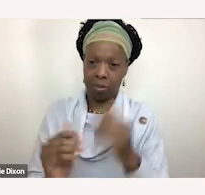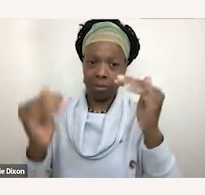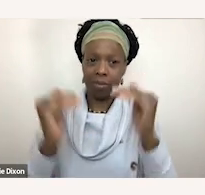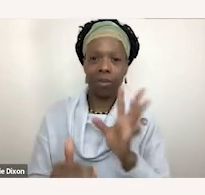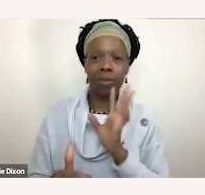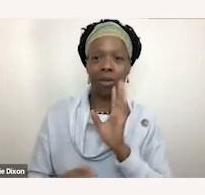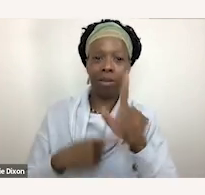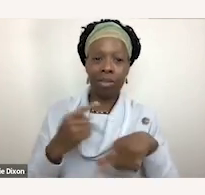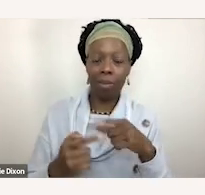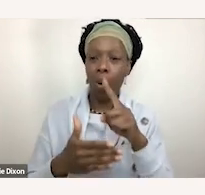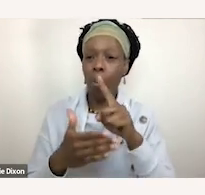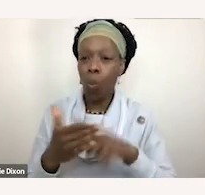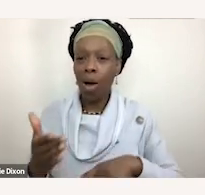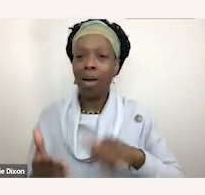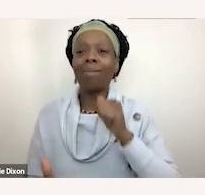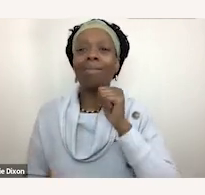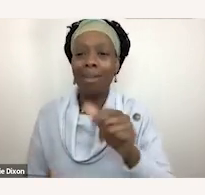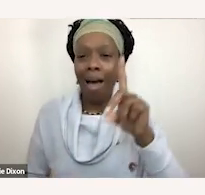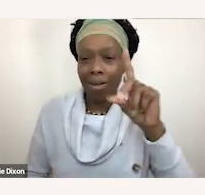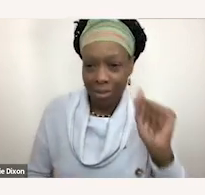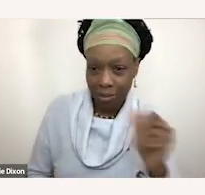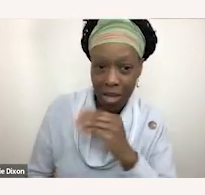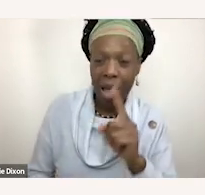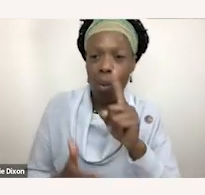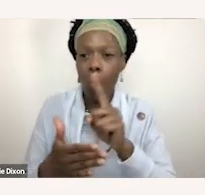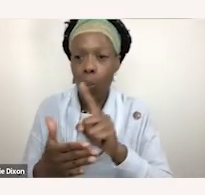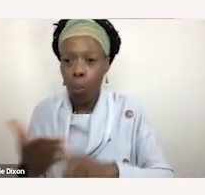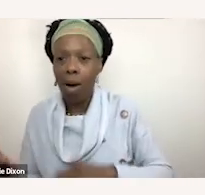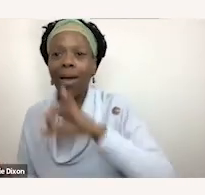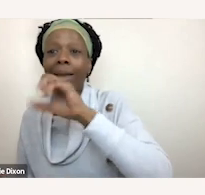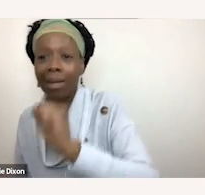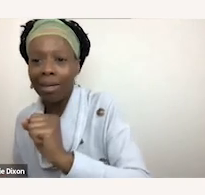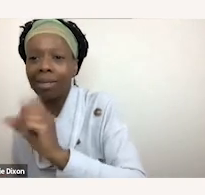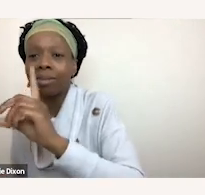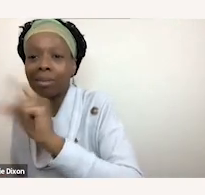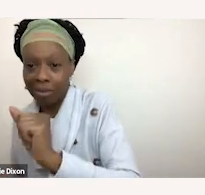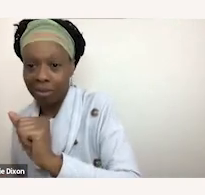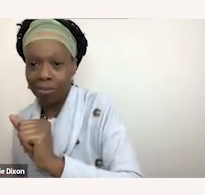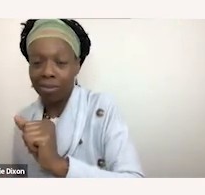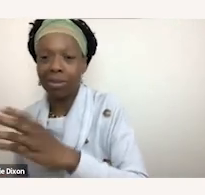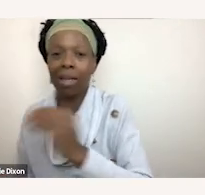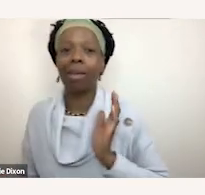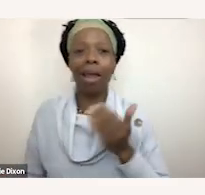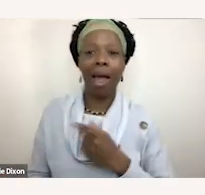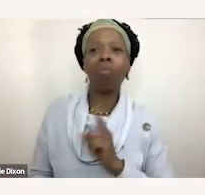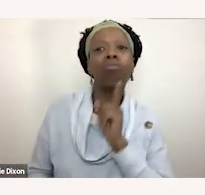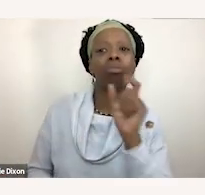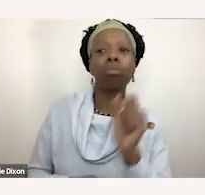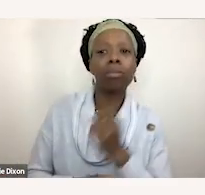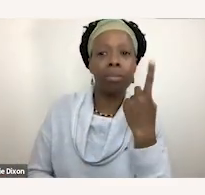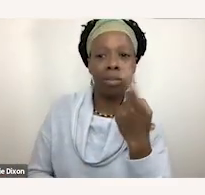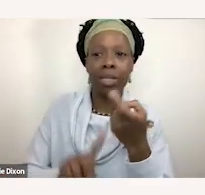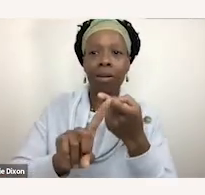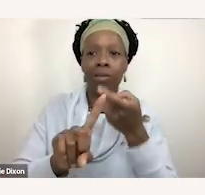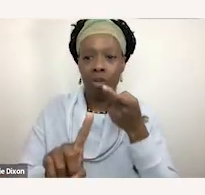disability isn't right and a lot about what it is and our understanding of what it is our true understanding comes from